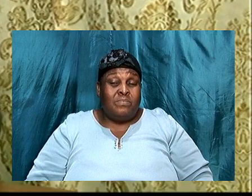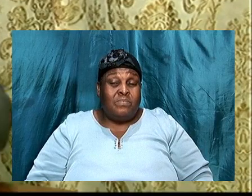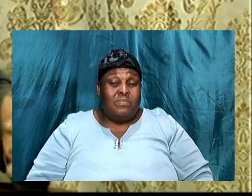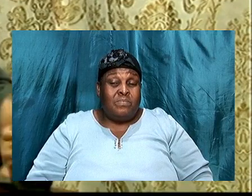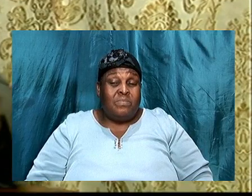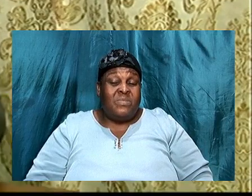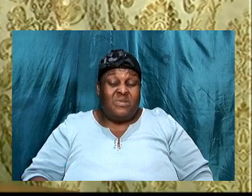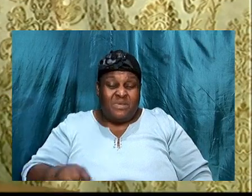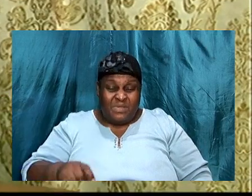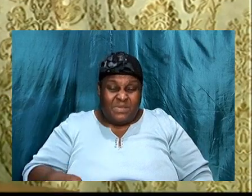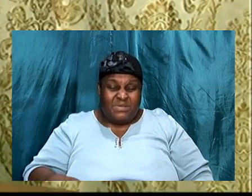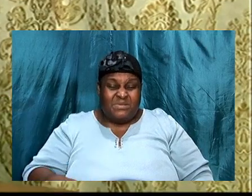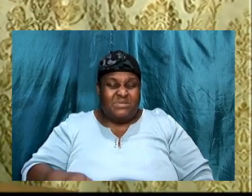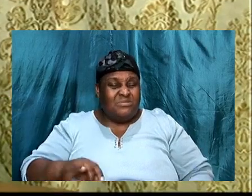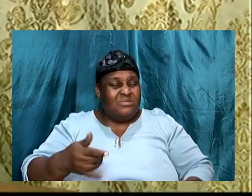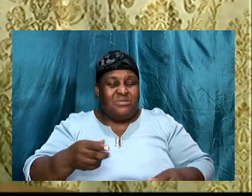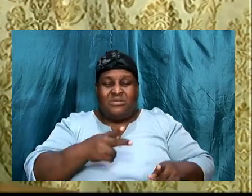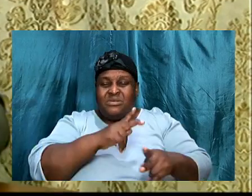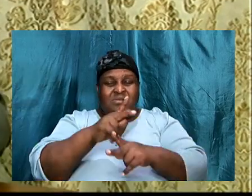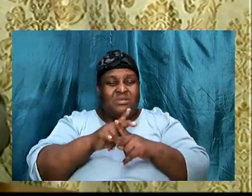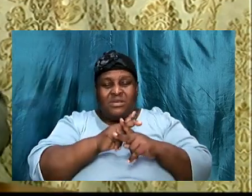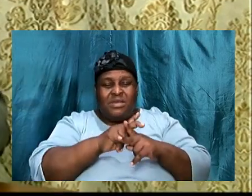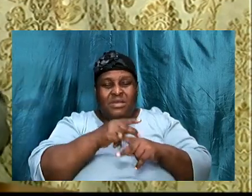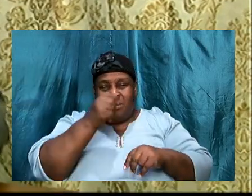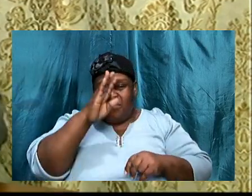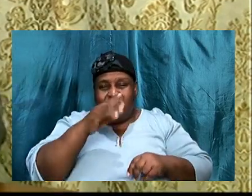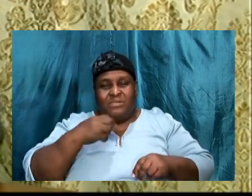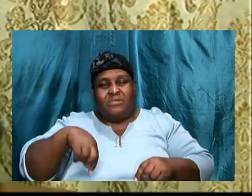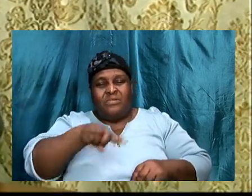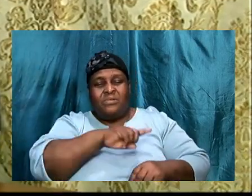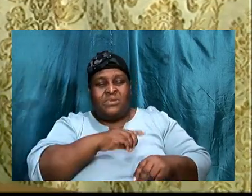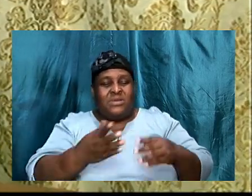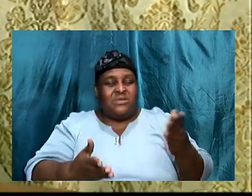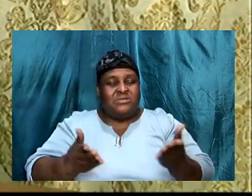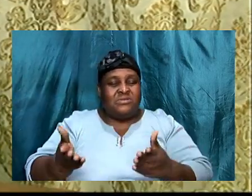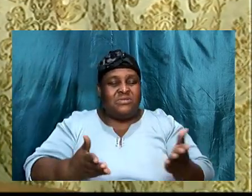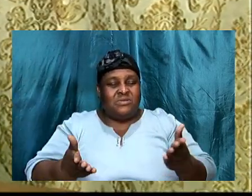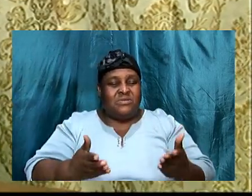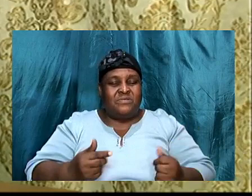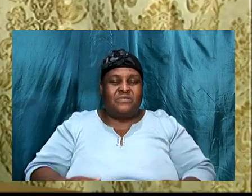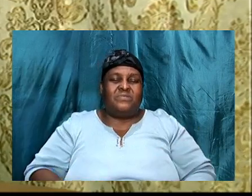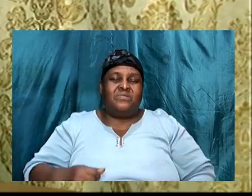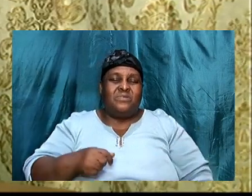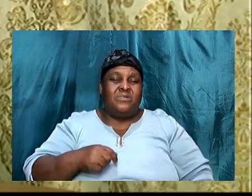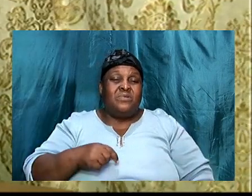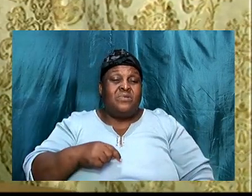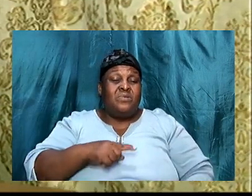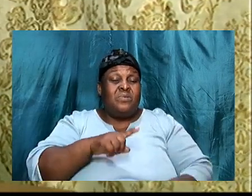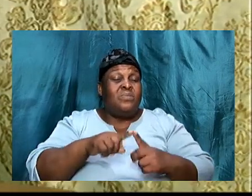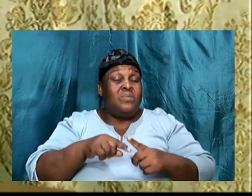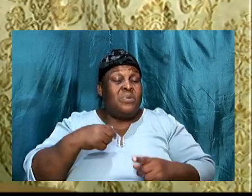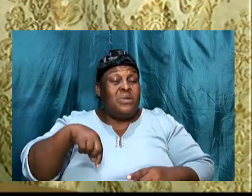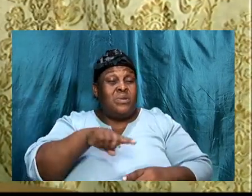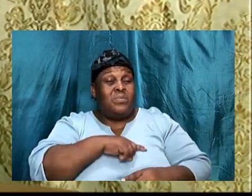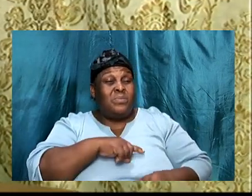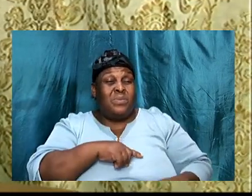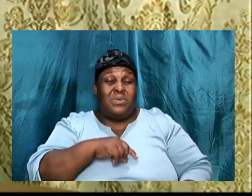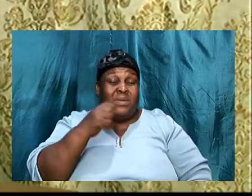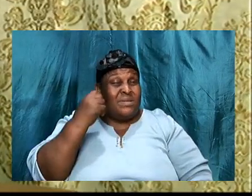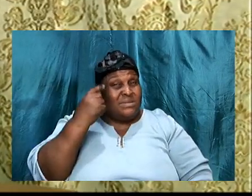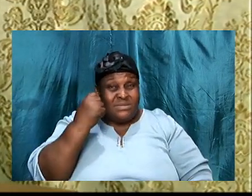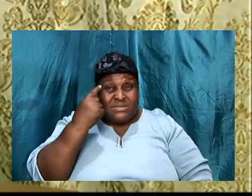And this is just, the kind of God, that we serve. when we recognize, that all God does, for us,